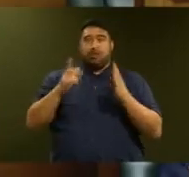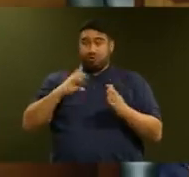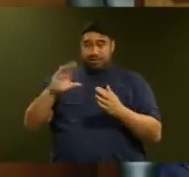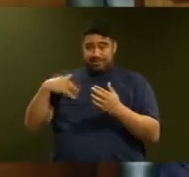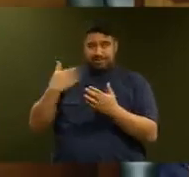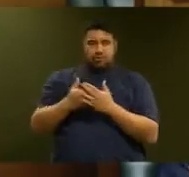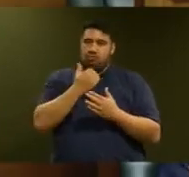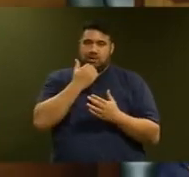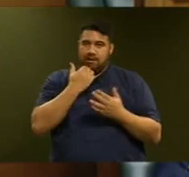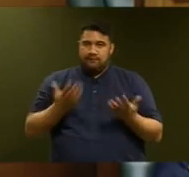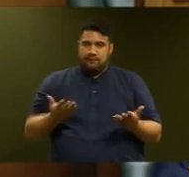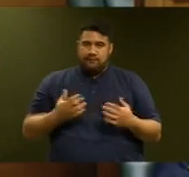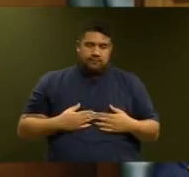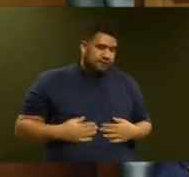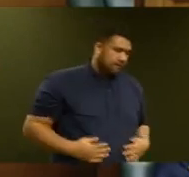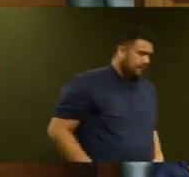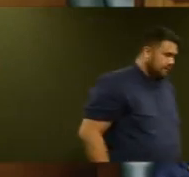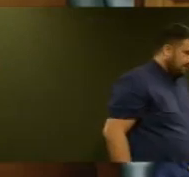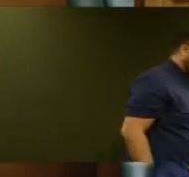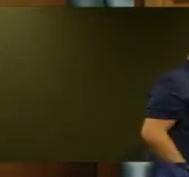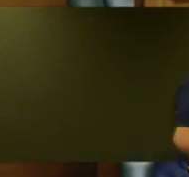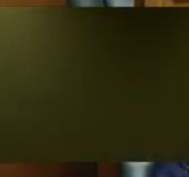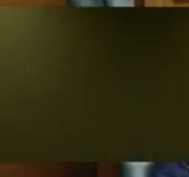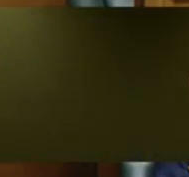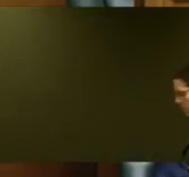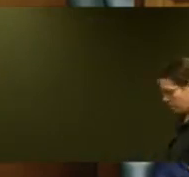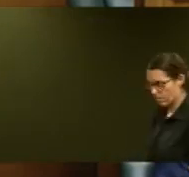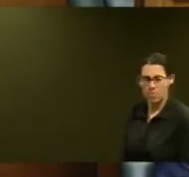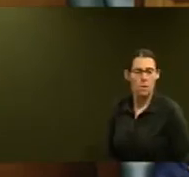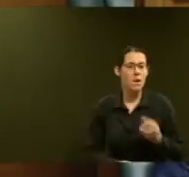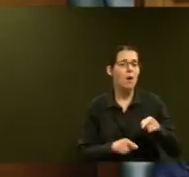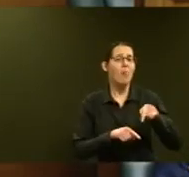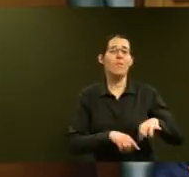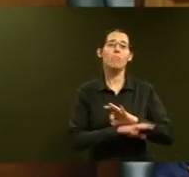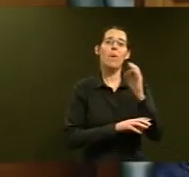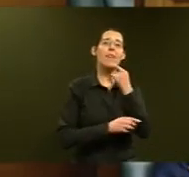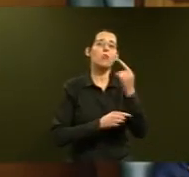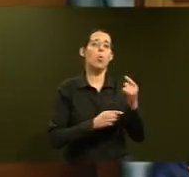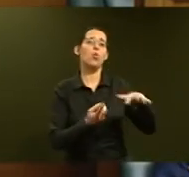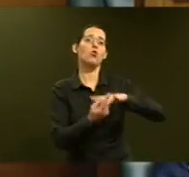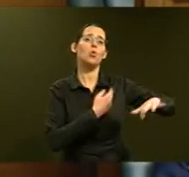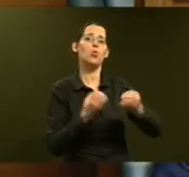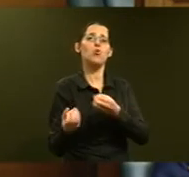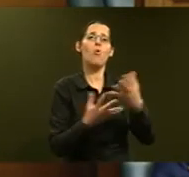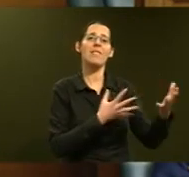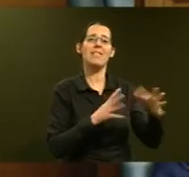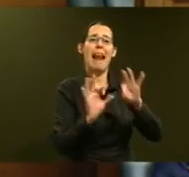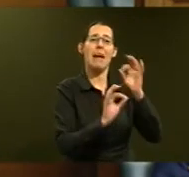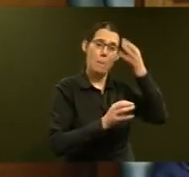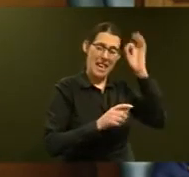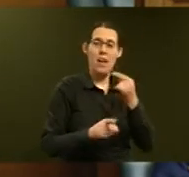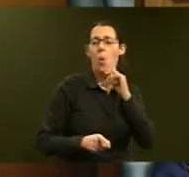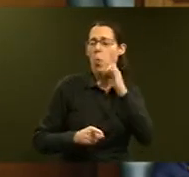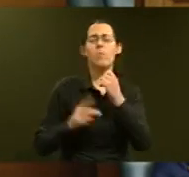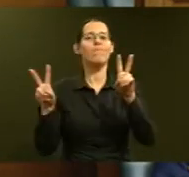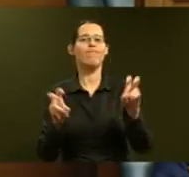When he told the Social Services Select Committee this morning that he would, quote, happily buy off struggling developers, end